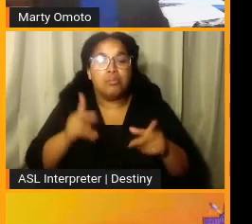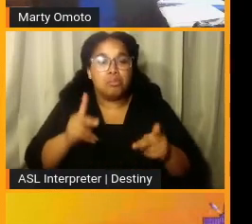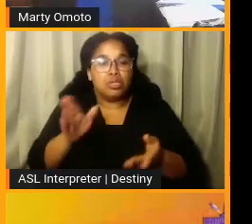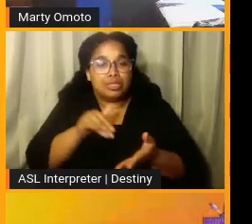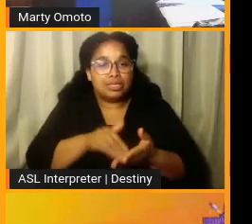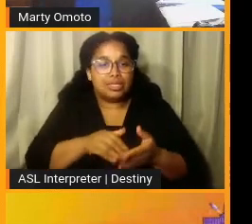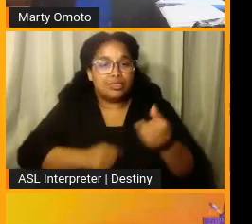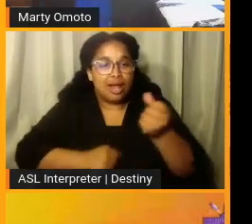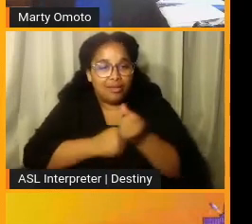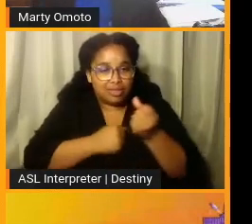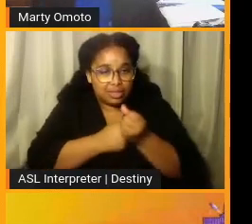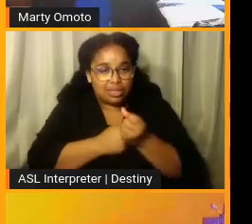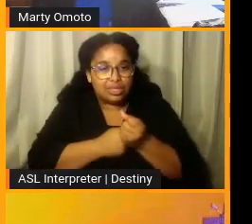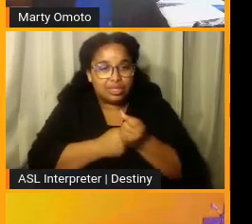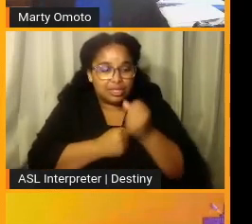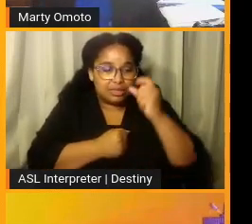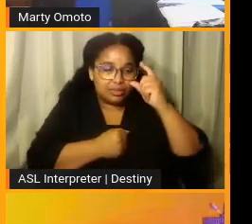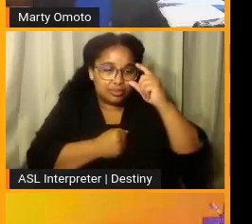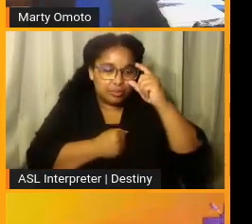advocacy